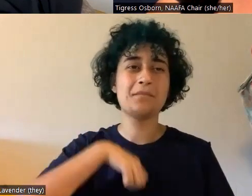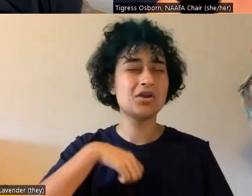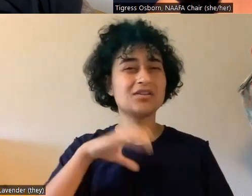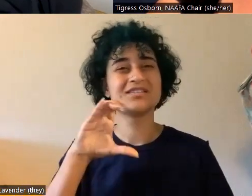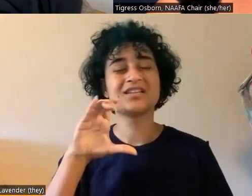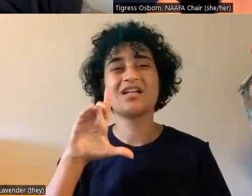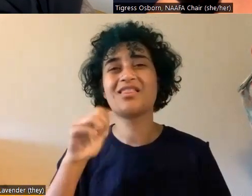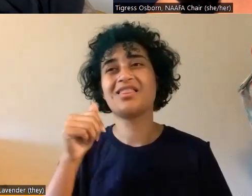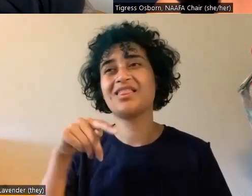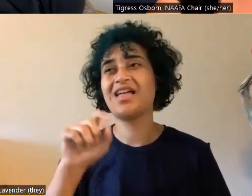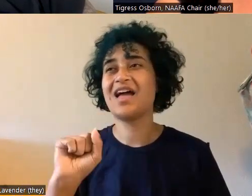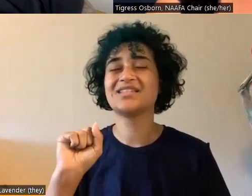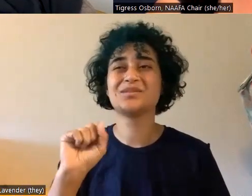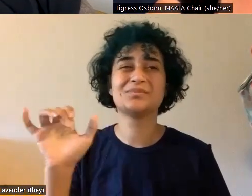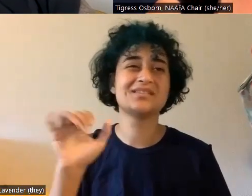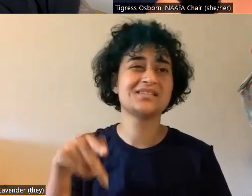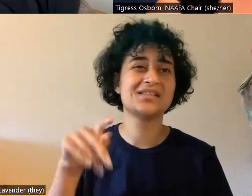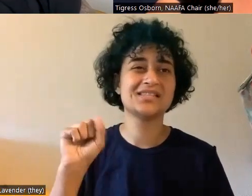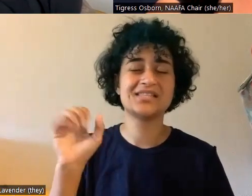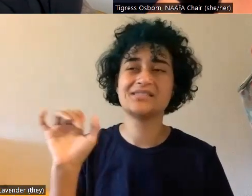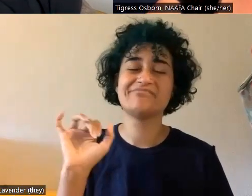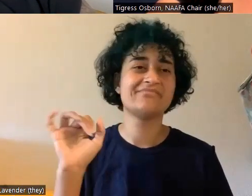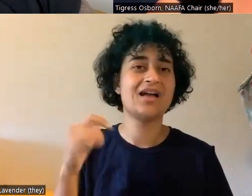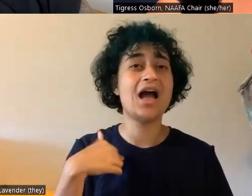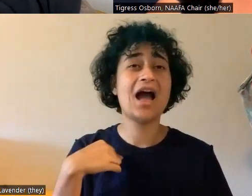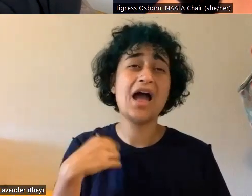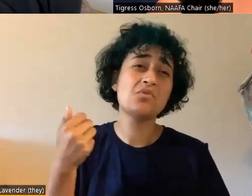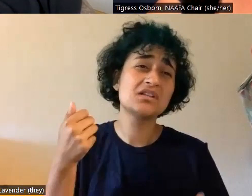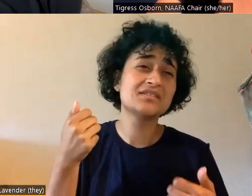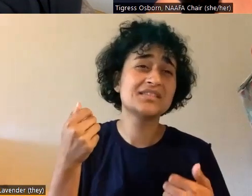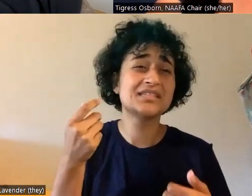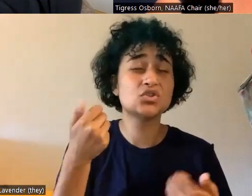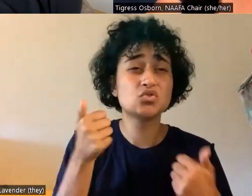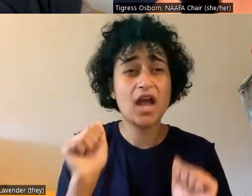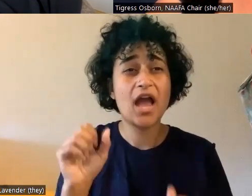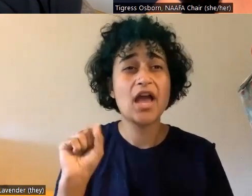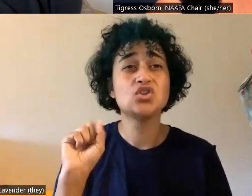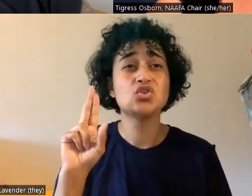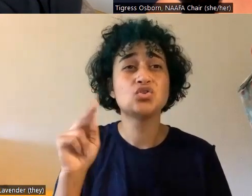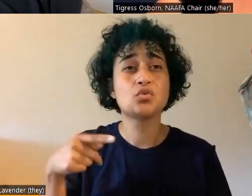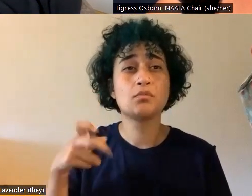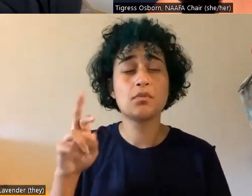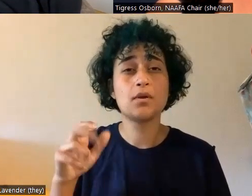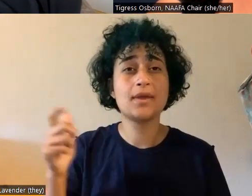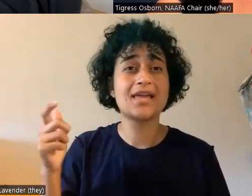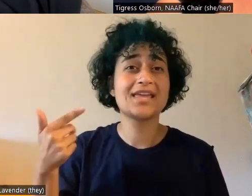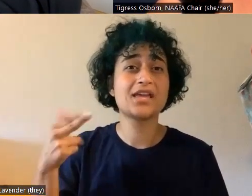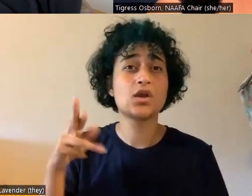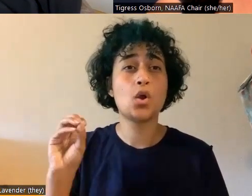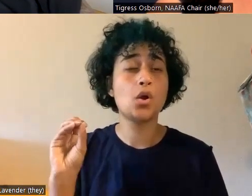I know super, I think I would look into super fit hero. Um, I think.